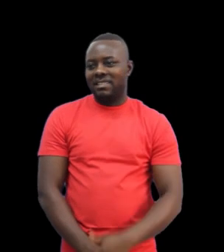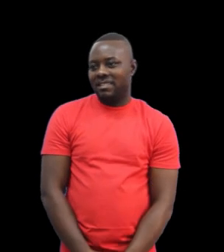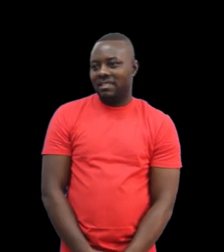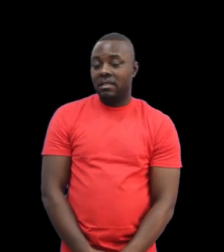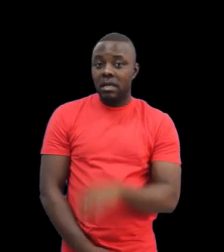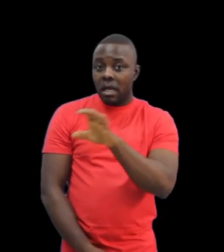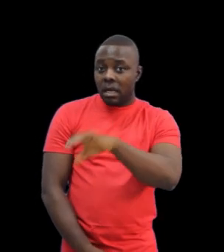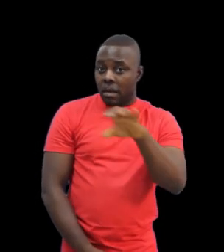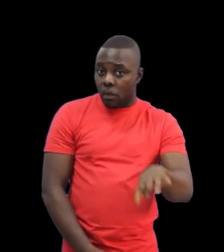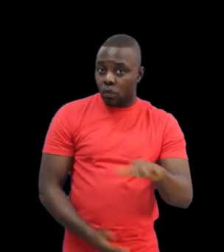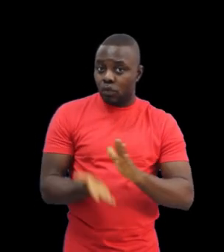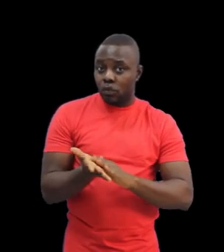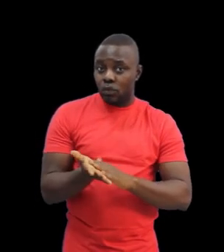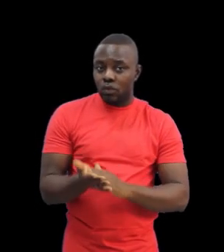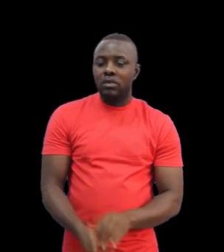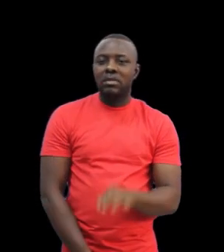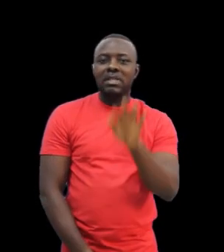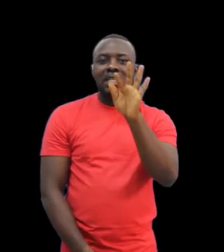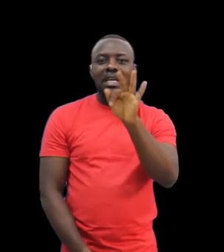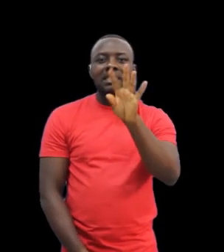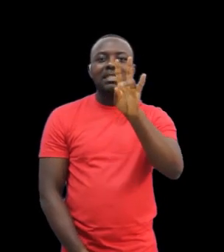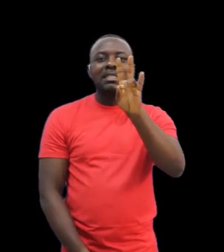In 1969, Kimco School for the Deaf.